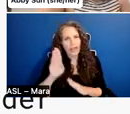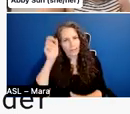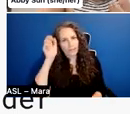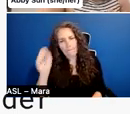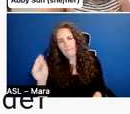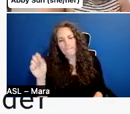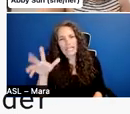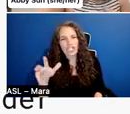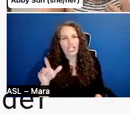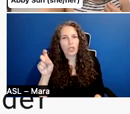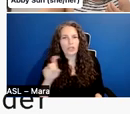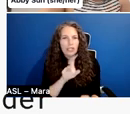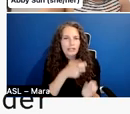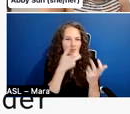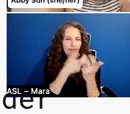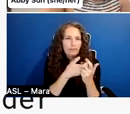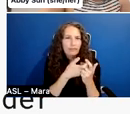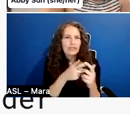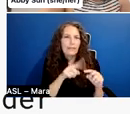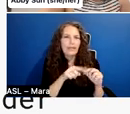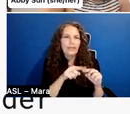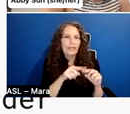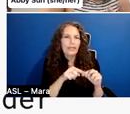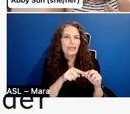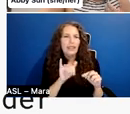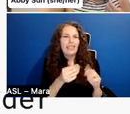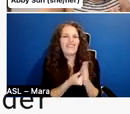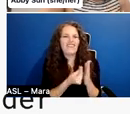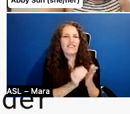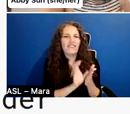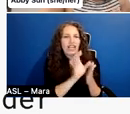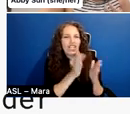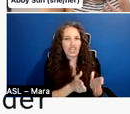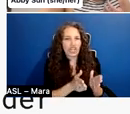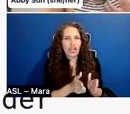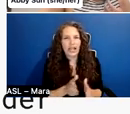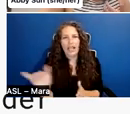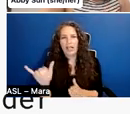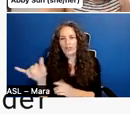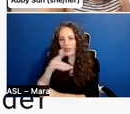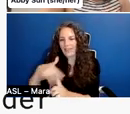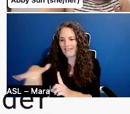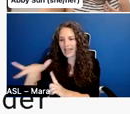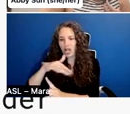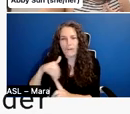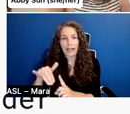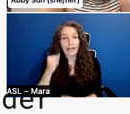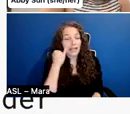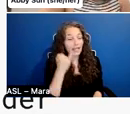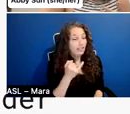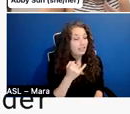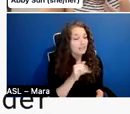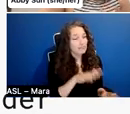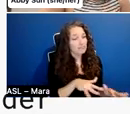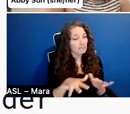pitch to the funder and to the environment that you are in. If it's something informal, then you should be informal. If it's a